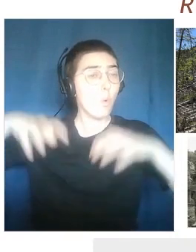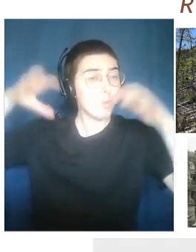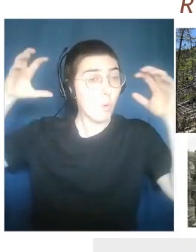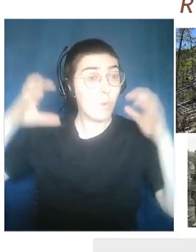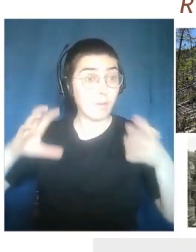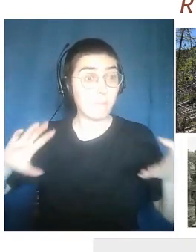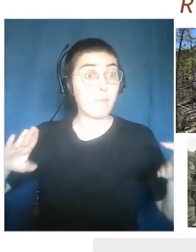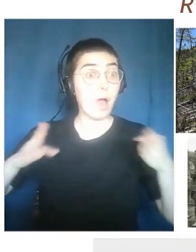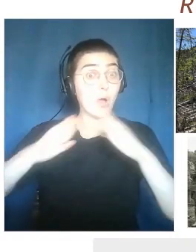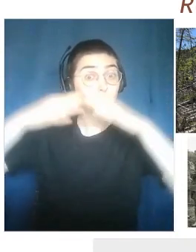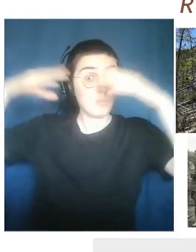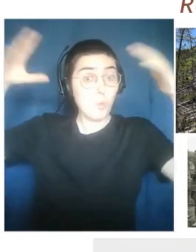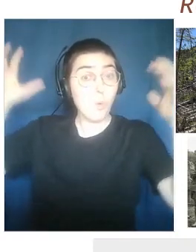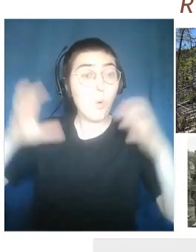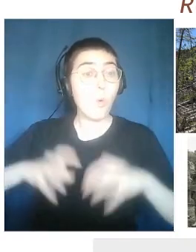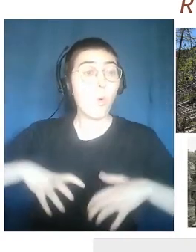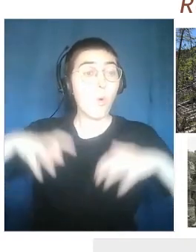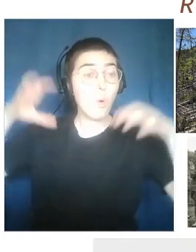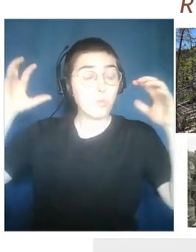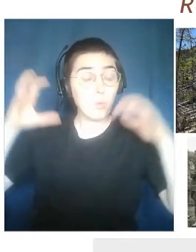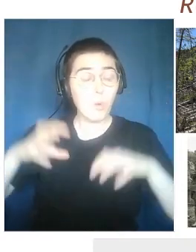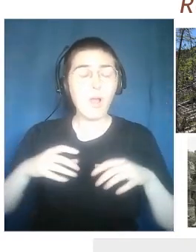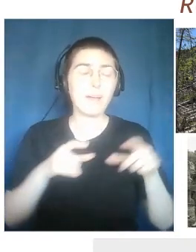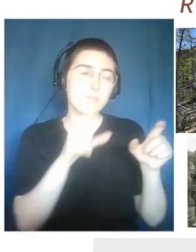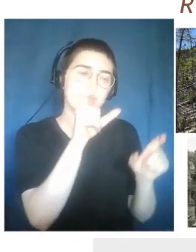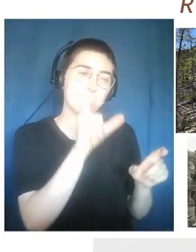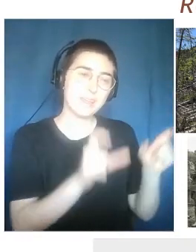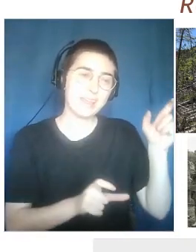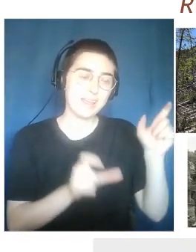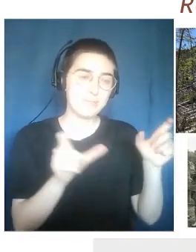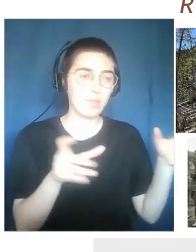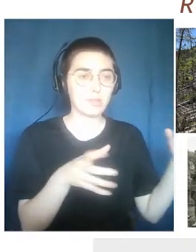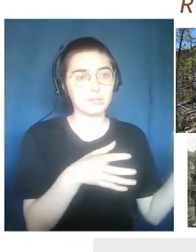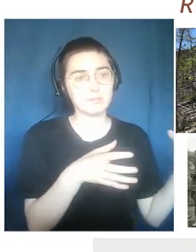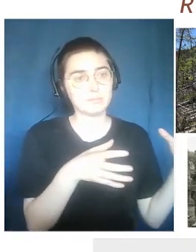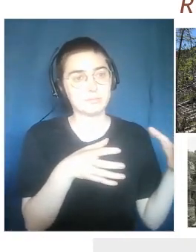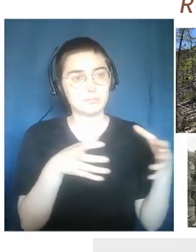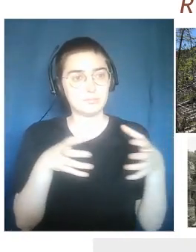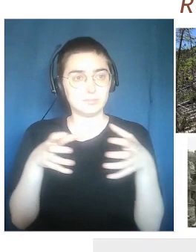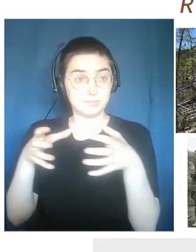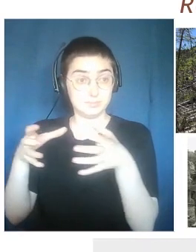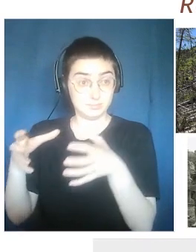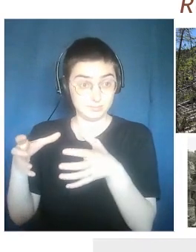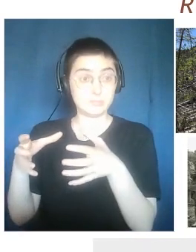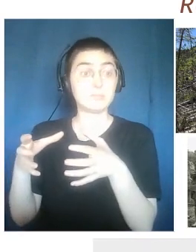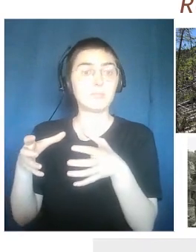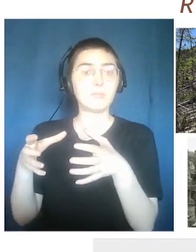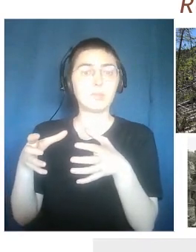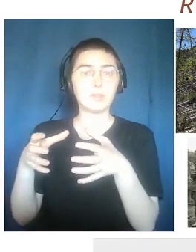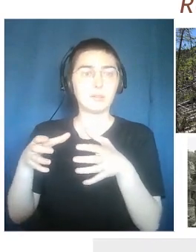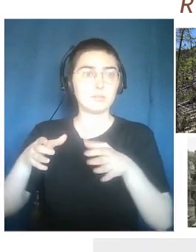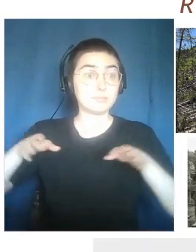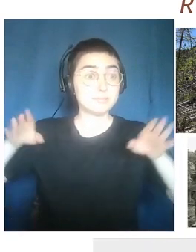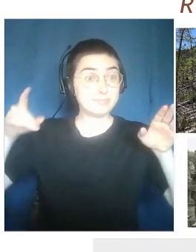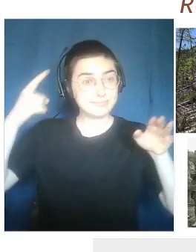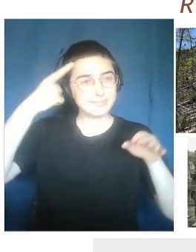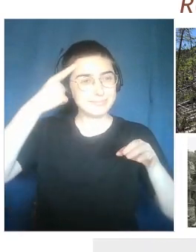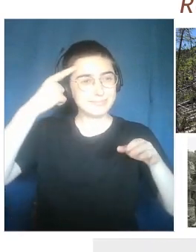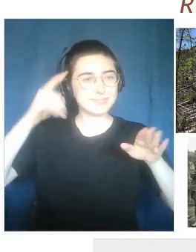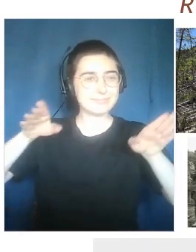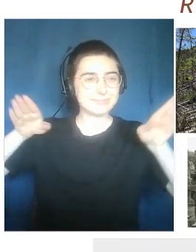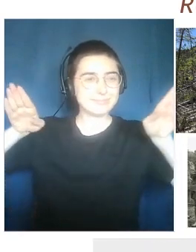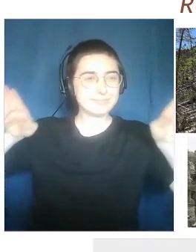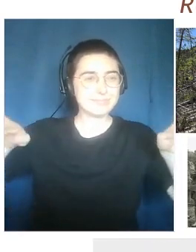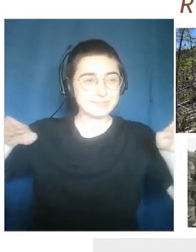climate change. And we took visitors that were actors,